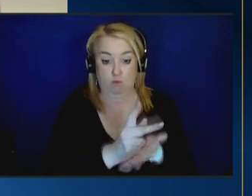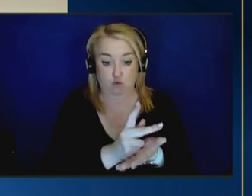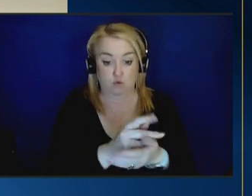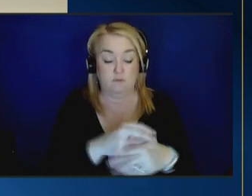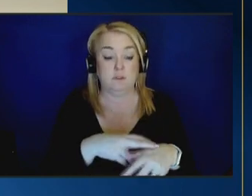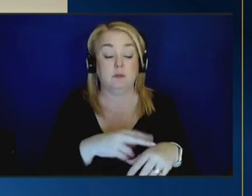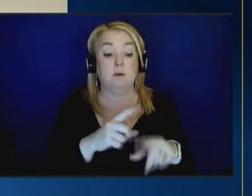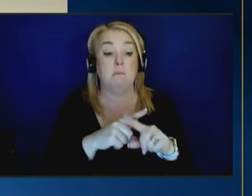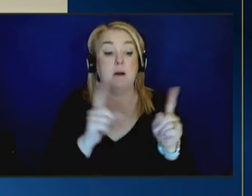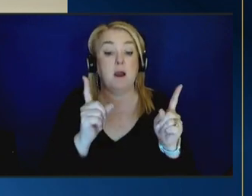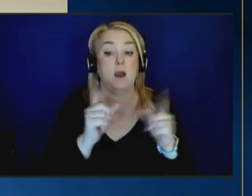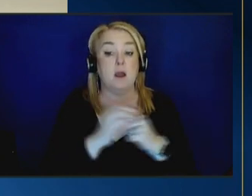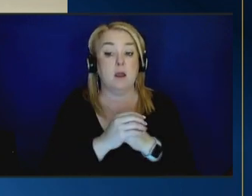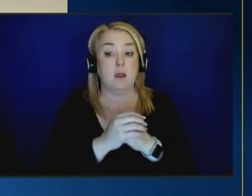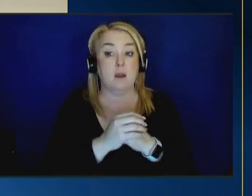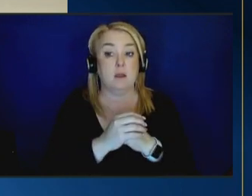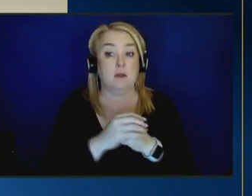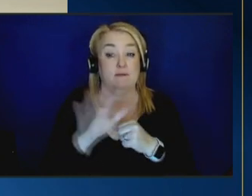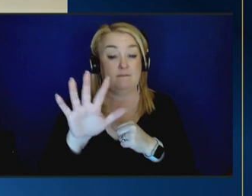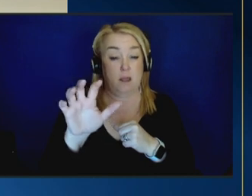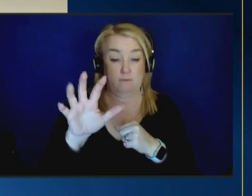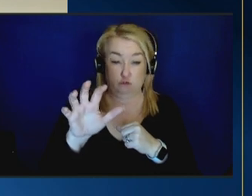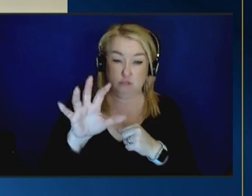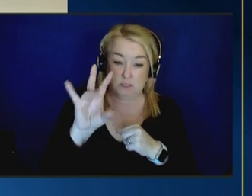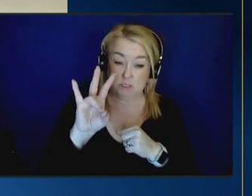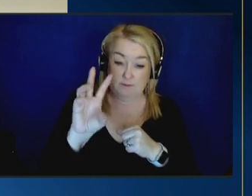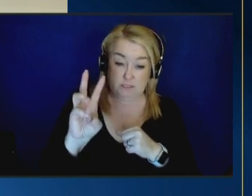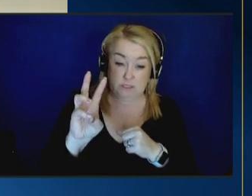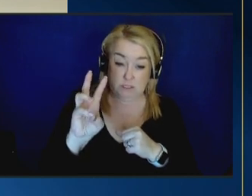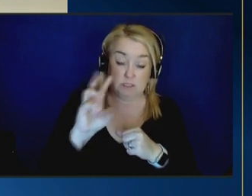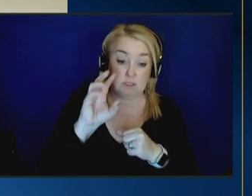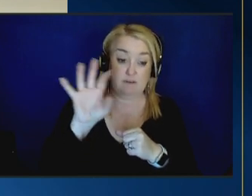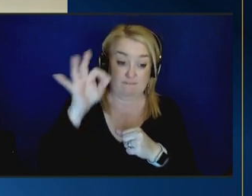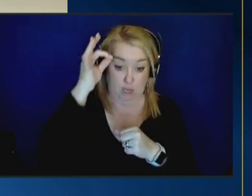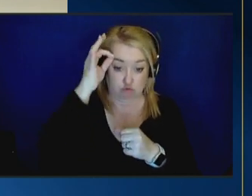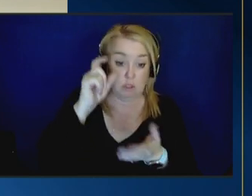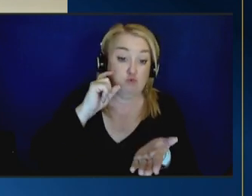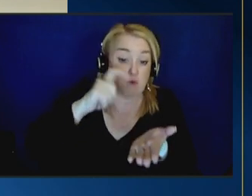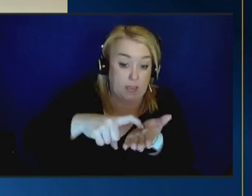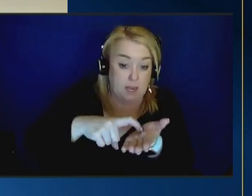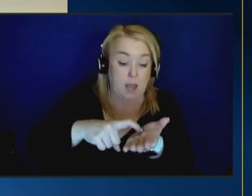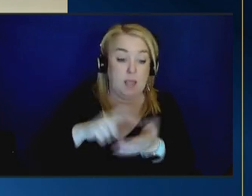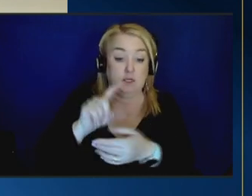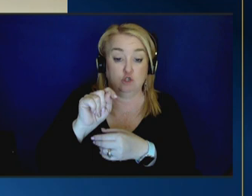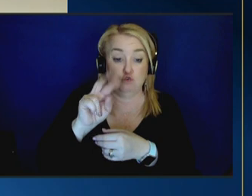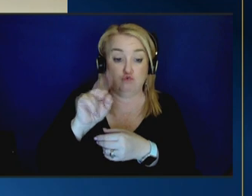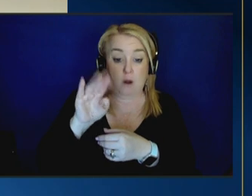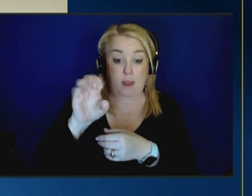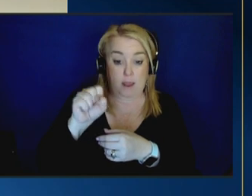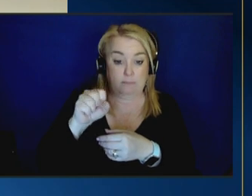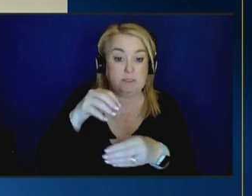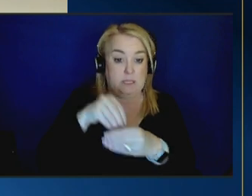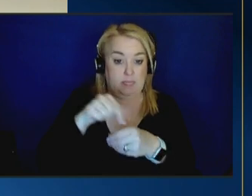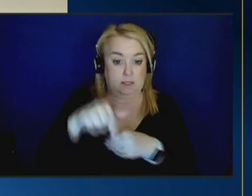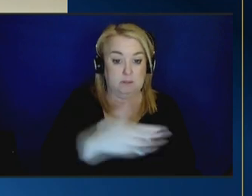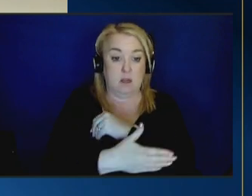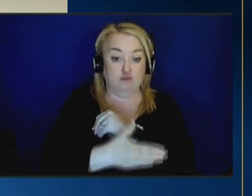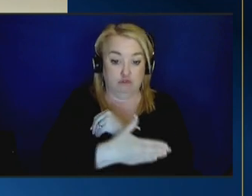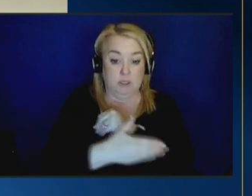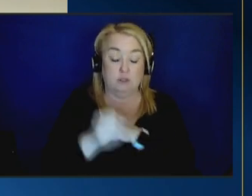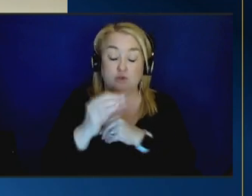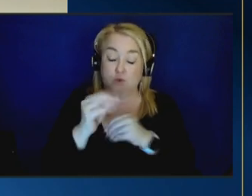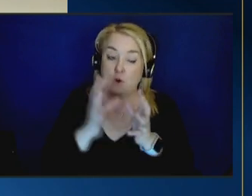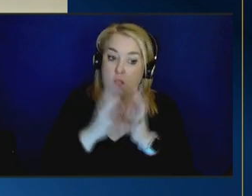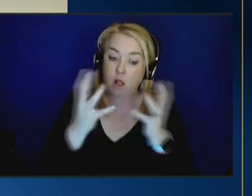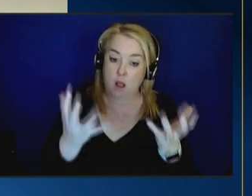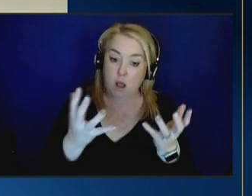are 576 federally recognized tribes in this country so there are a significant number of tribes who are